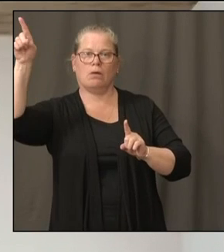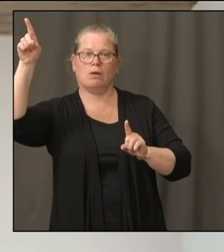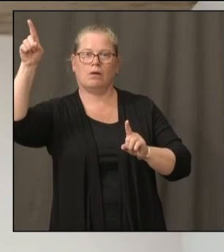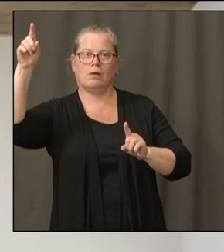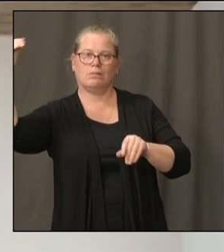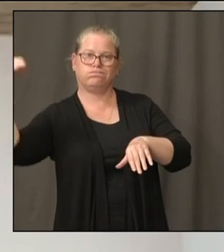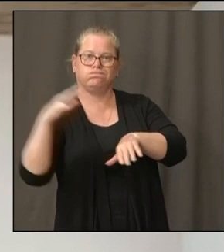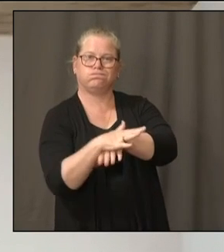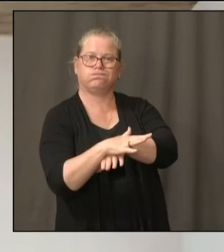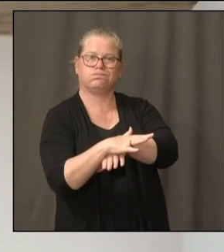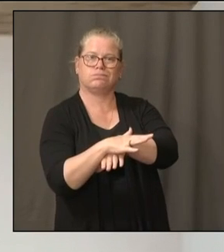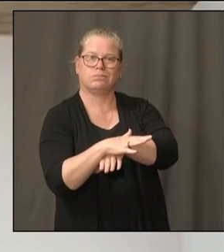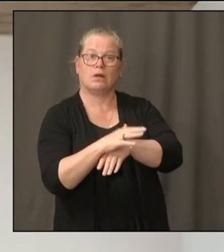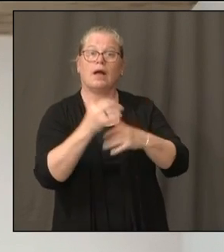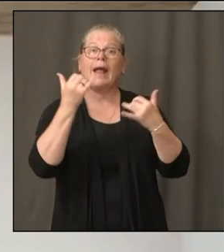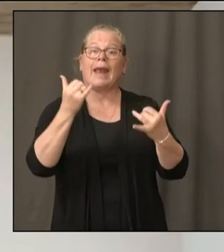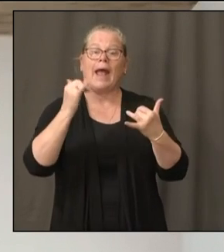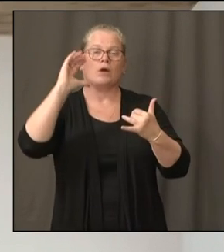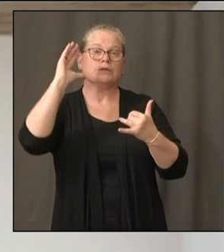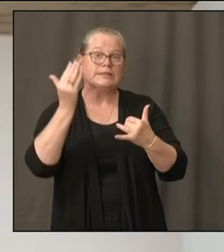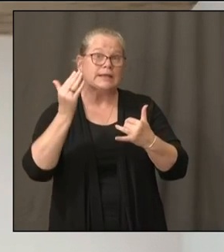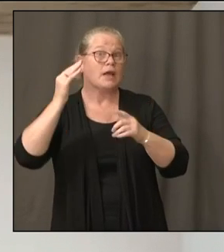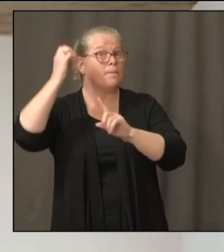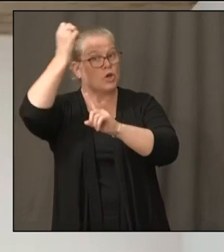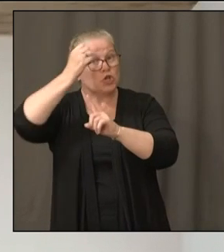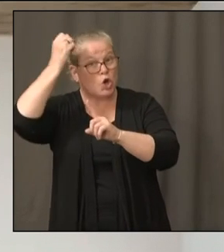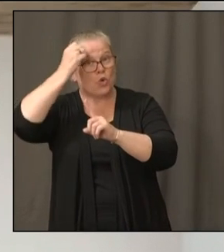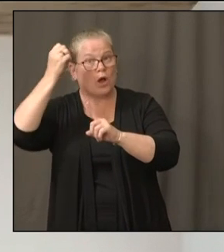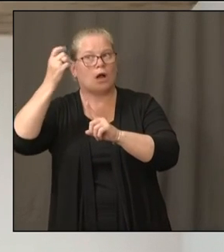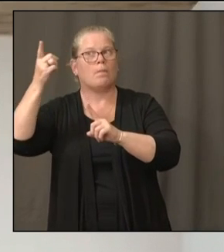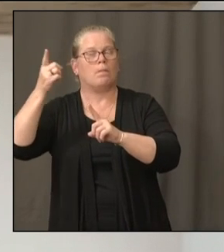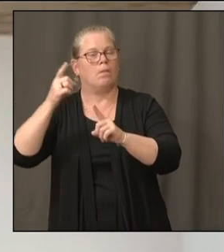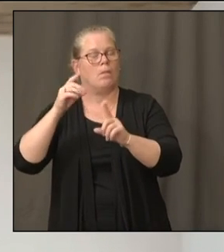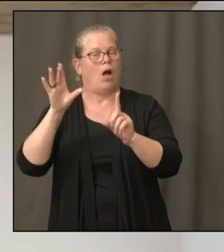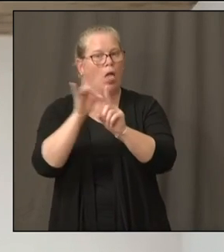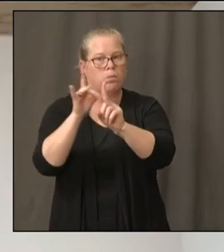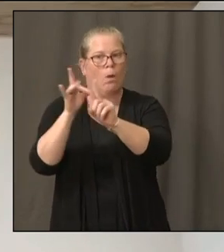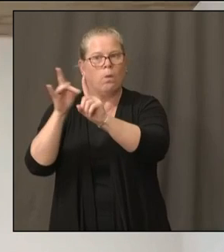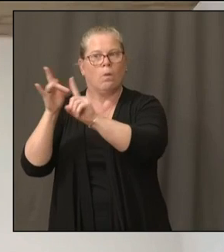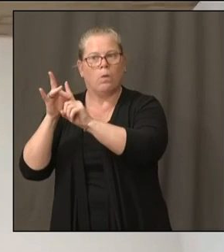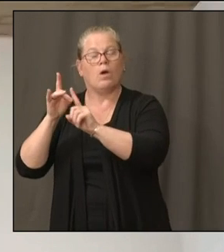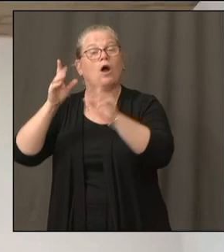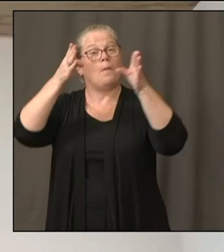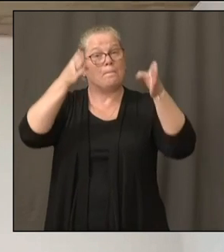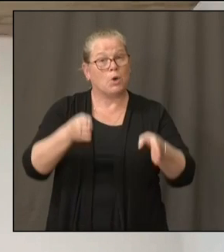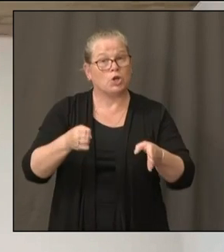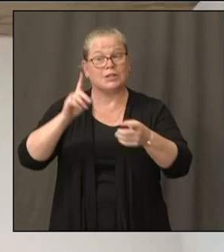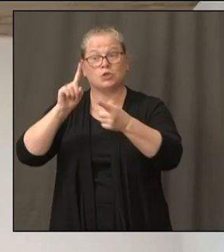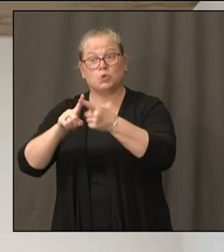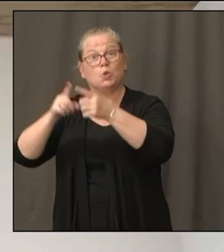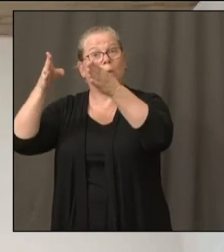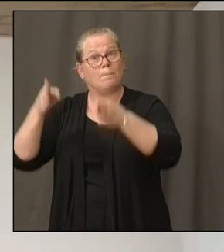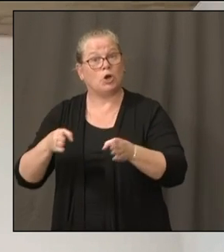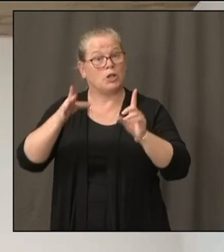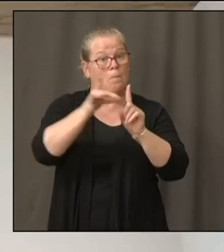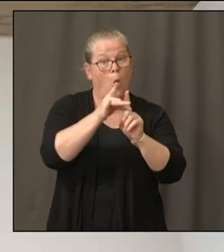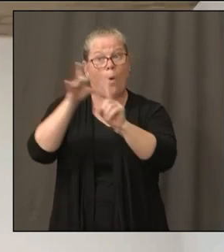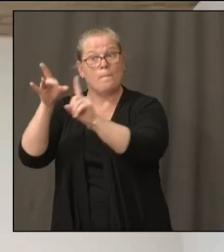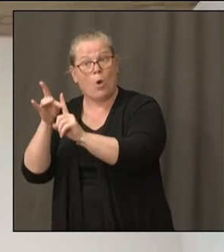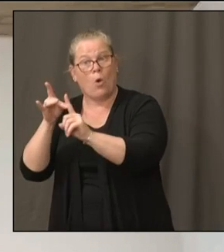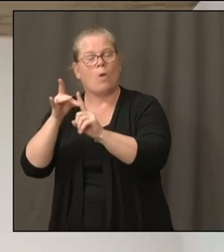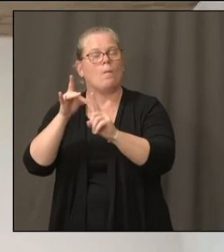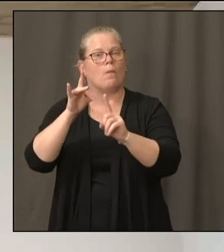easily transmissible from the person than the strain from the Wuhan. And so there's no evidence at this point that